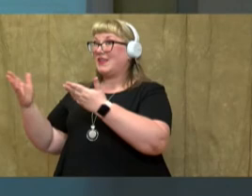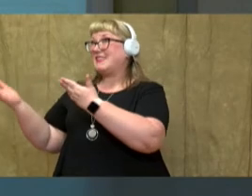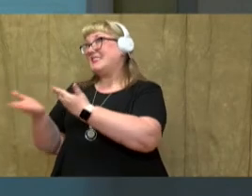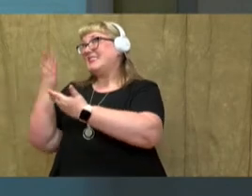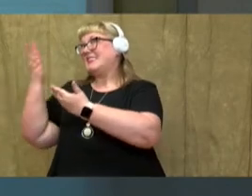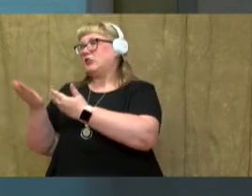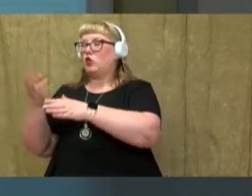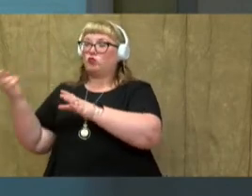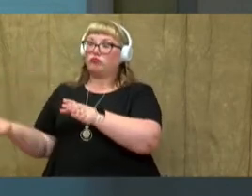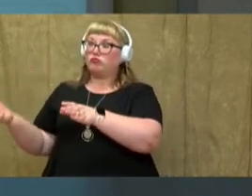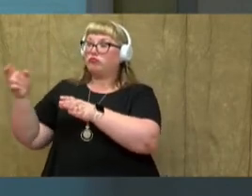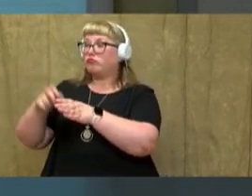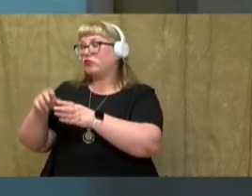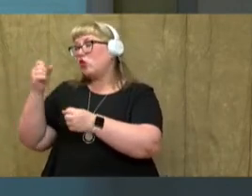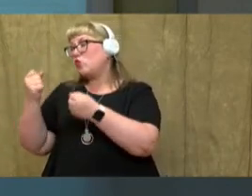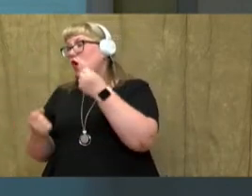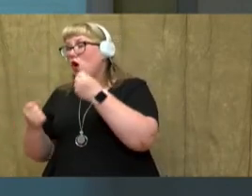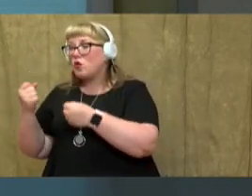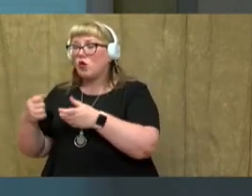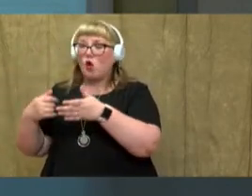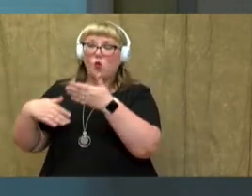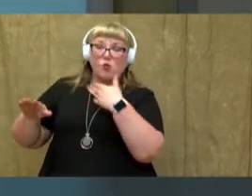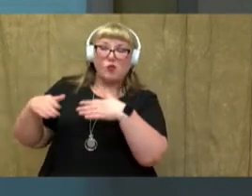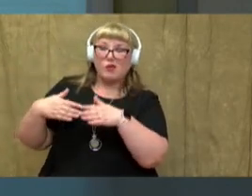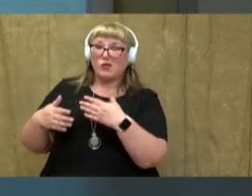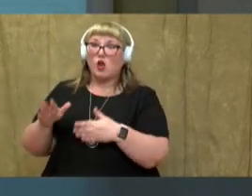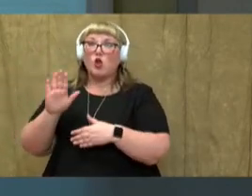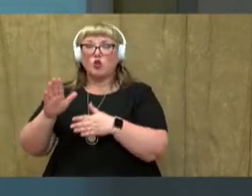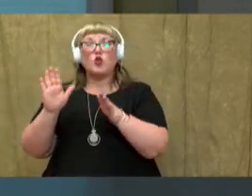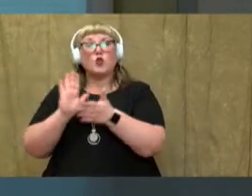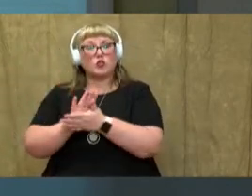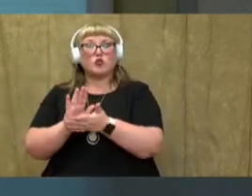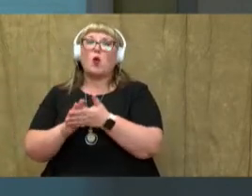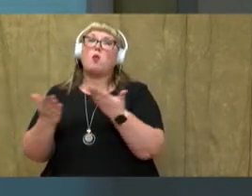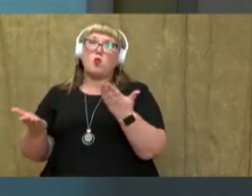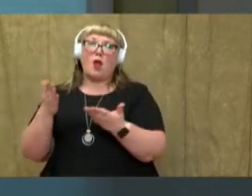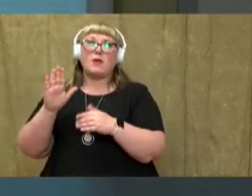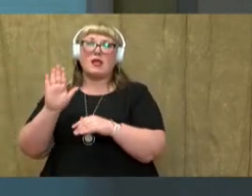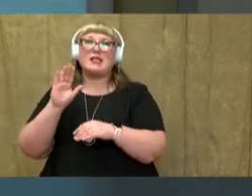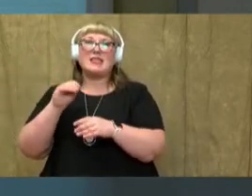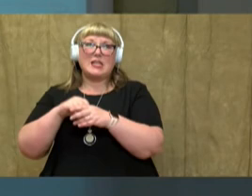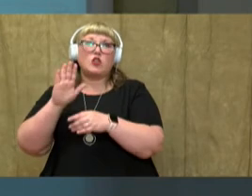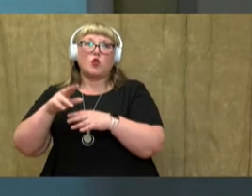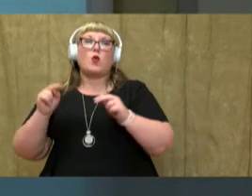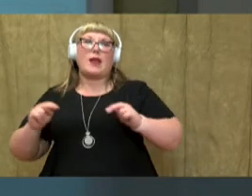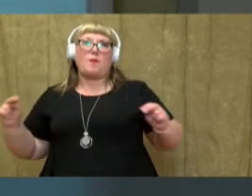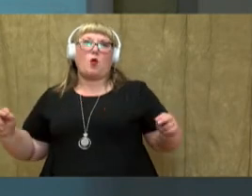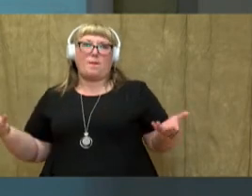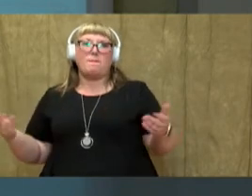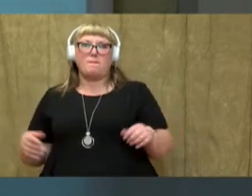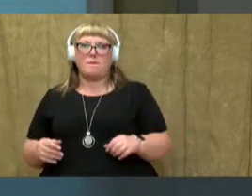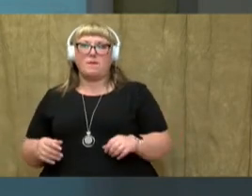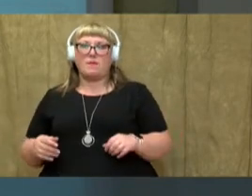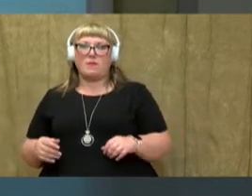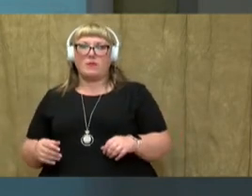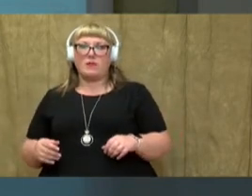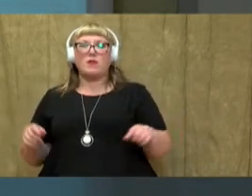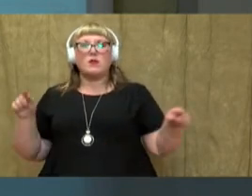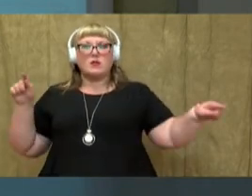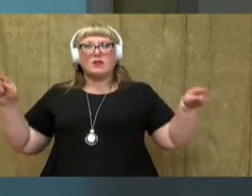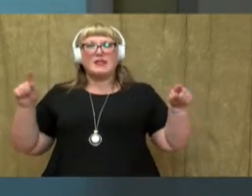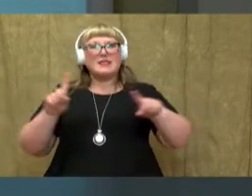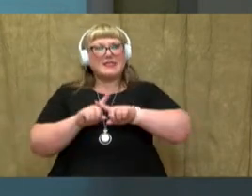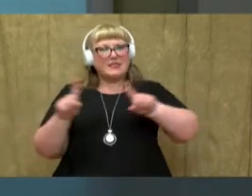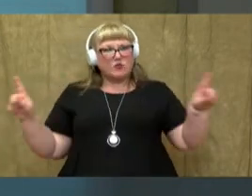because we get in cars. Like I said, we walk. Your school is in your neighborhood. What's another way that school long ago and today was